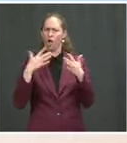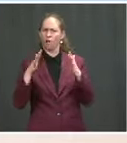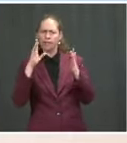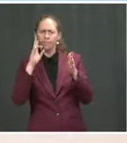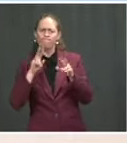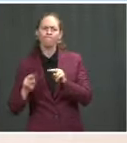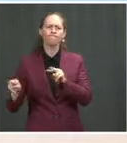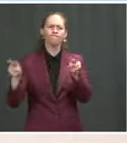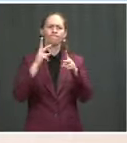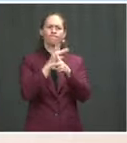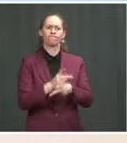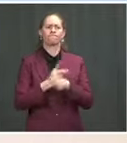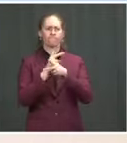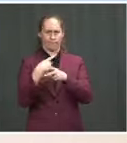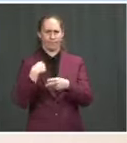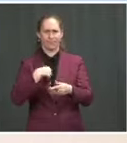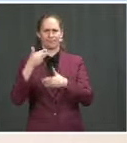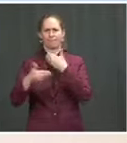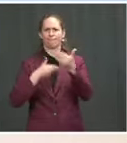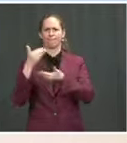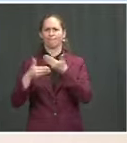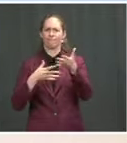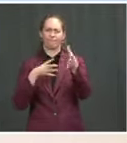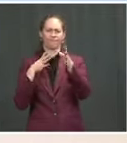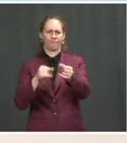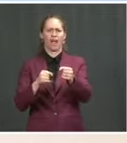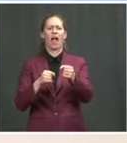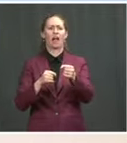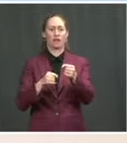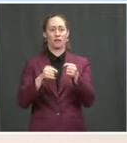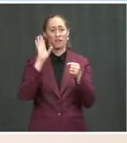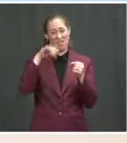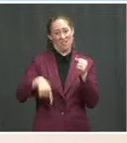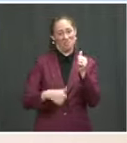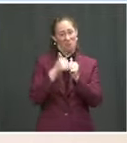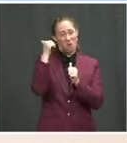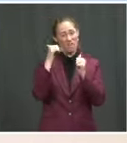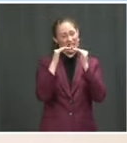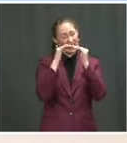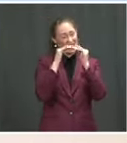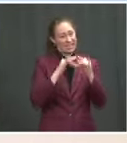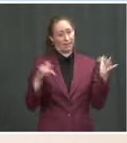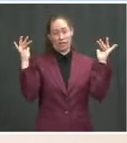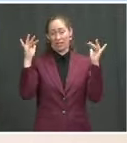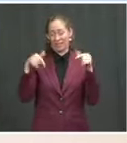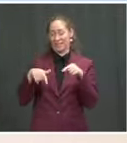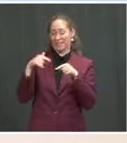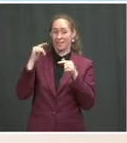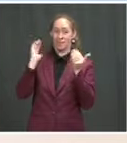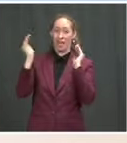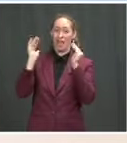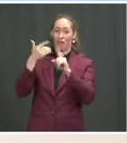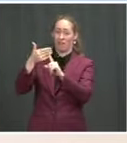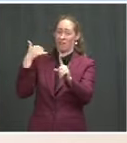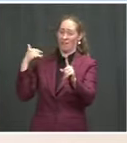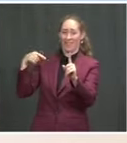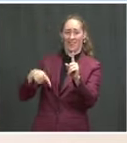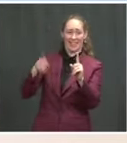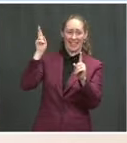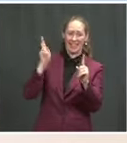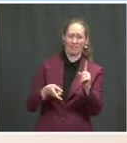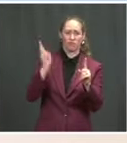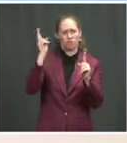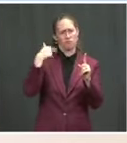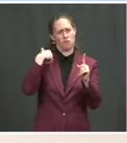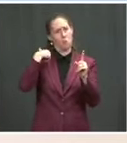and that and this is the most diverse administration in American history. So we certainly expect that everyone will abide by